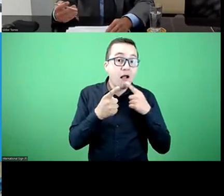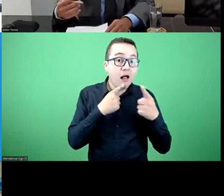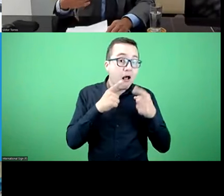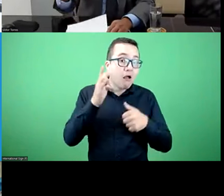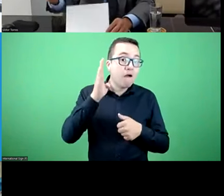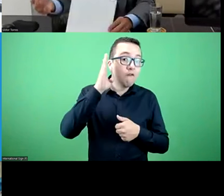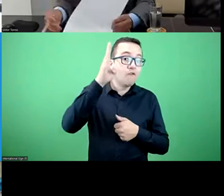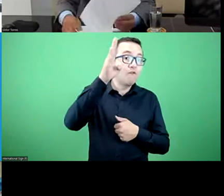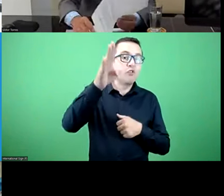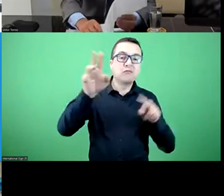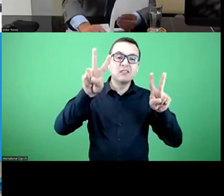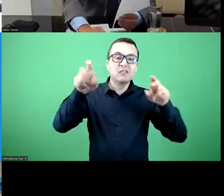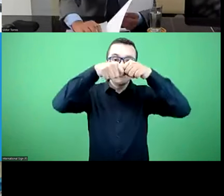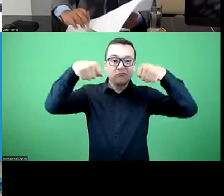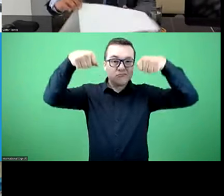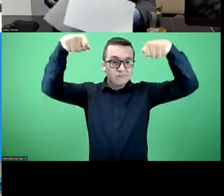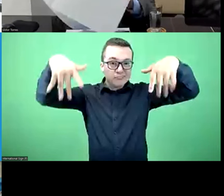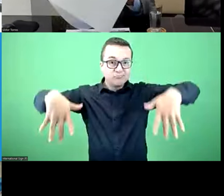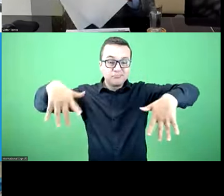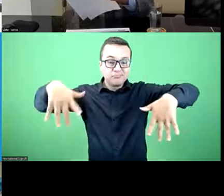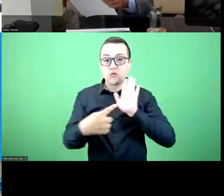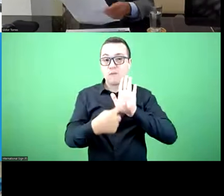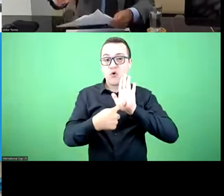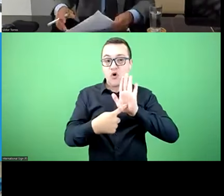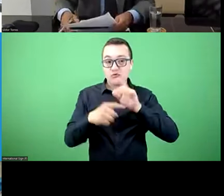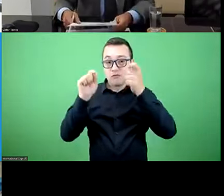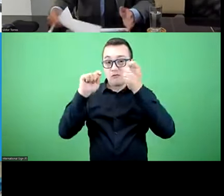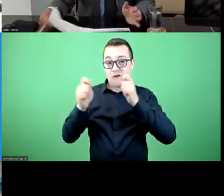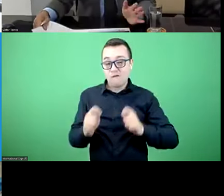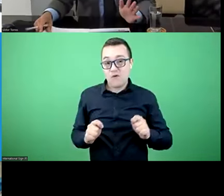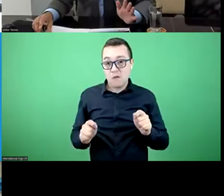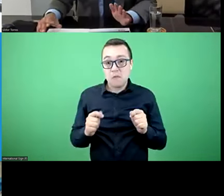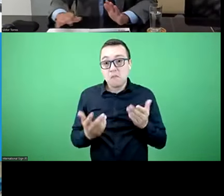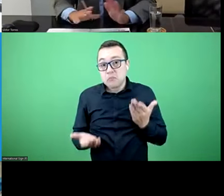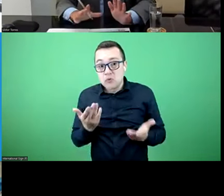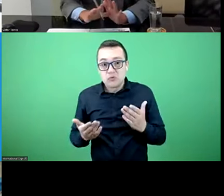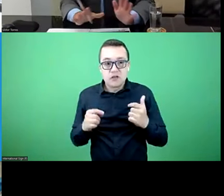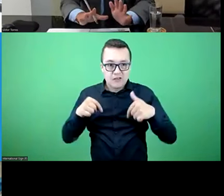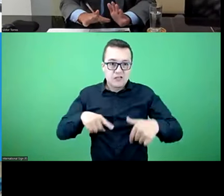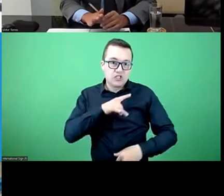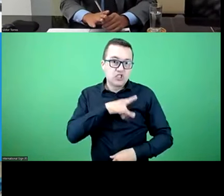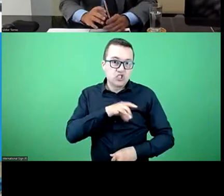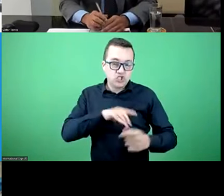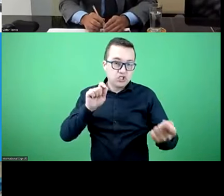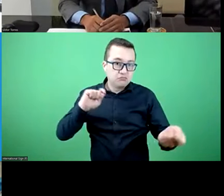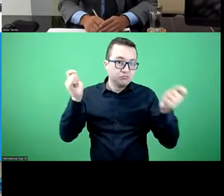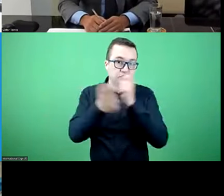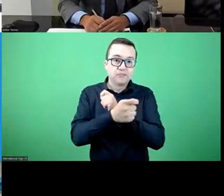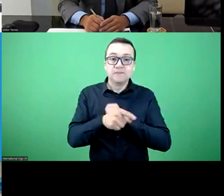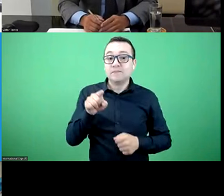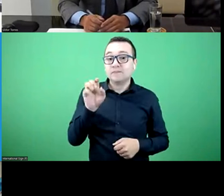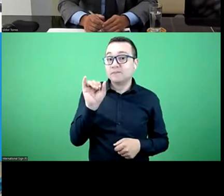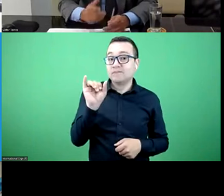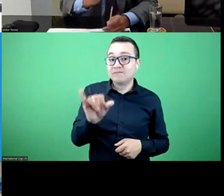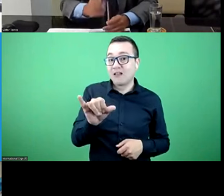is being debated, but also the possibility of putting in place a new model that might eventually put in place in